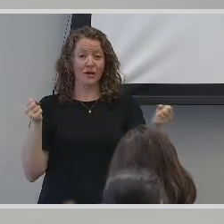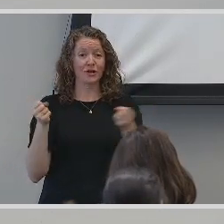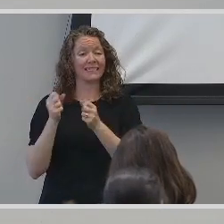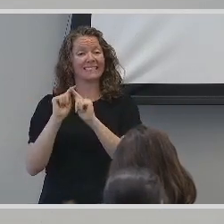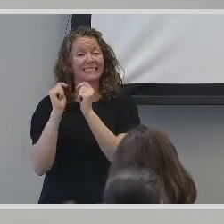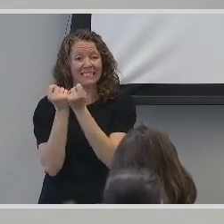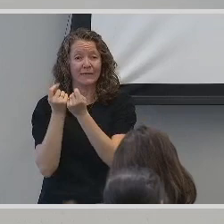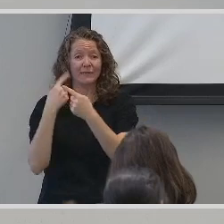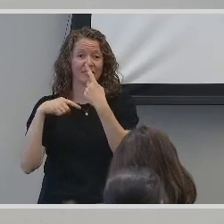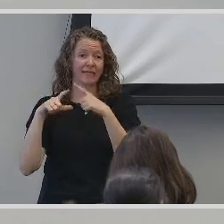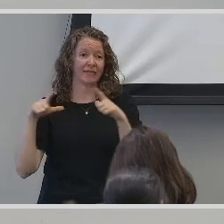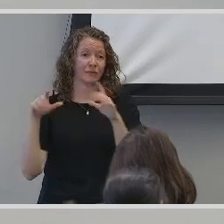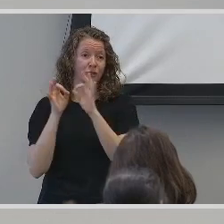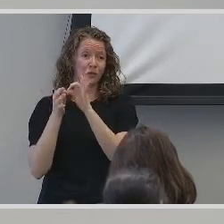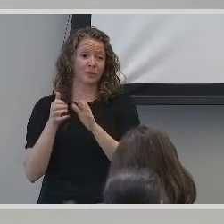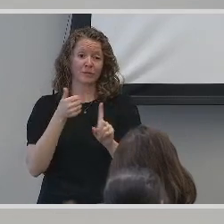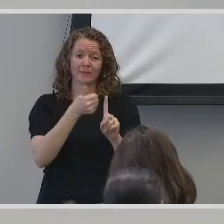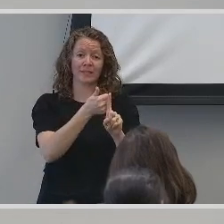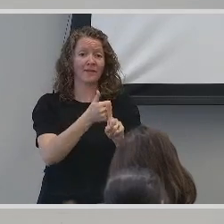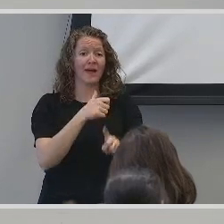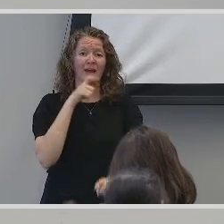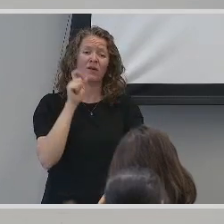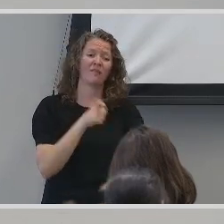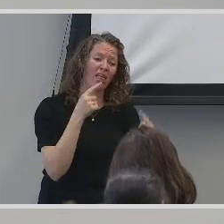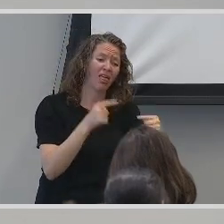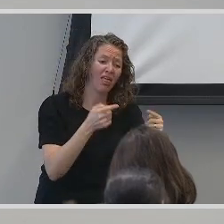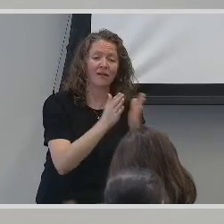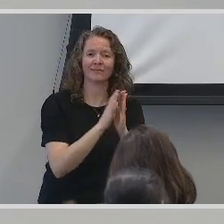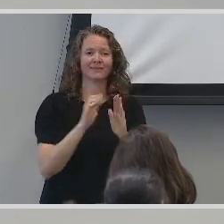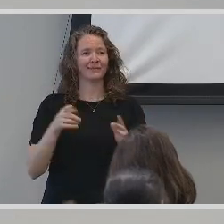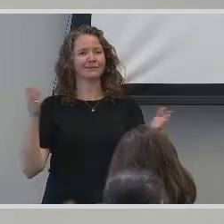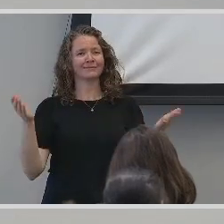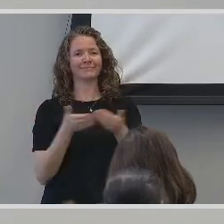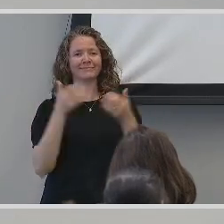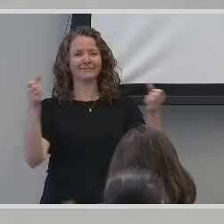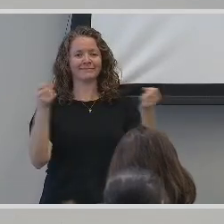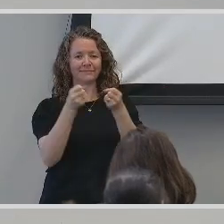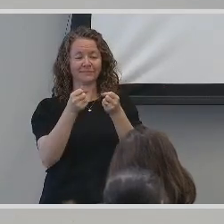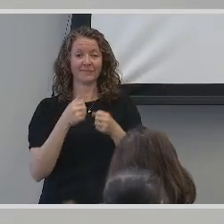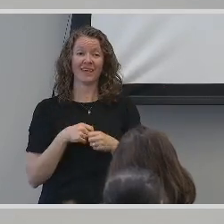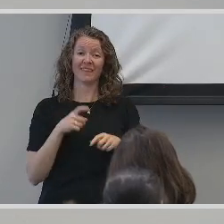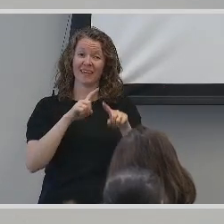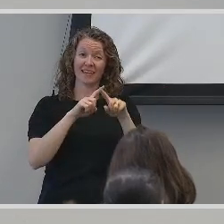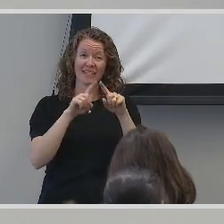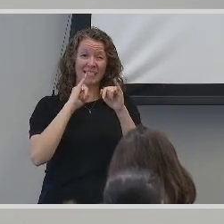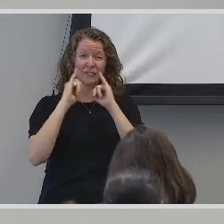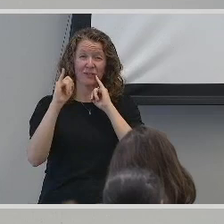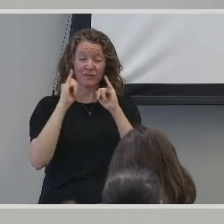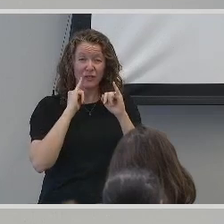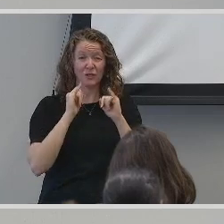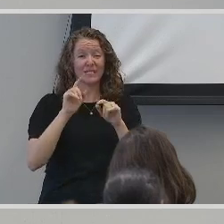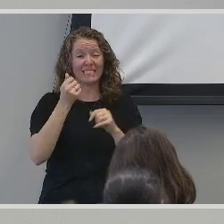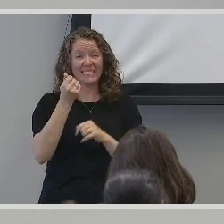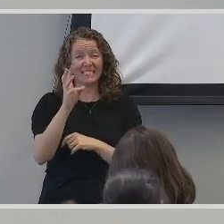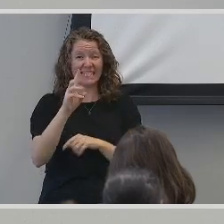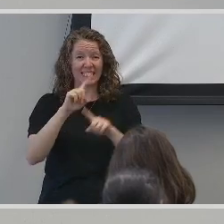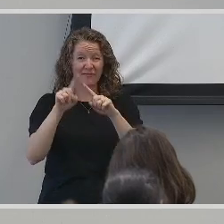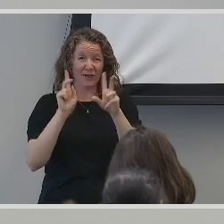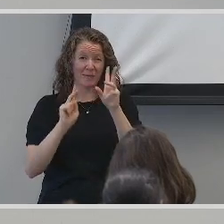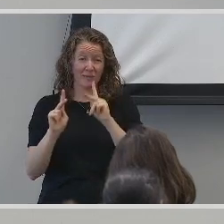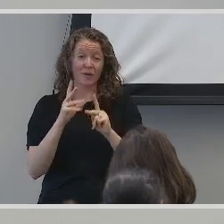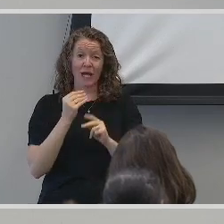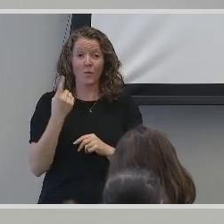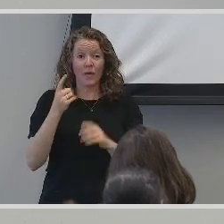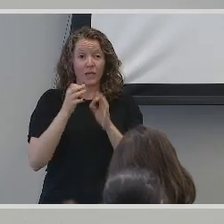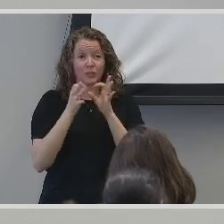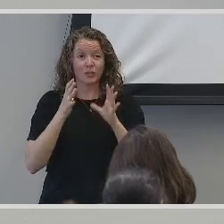interpreters on their own. I did not have to ask. I interviewed 16 different people, and one of the interpreters that was with me on